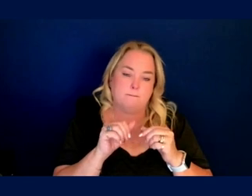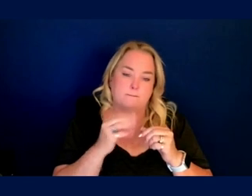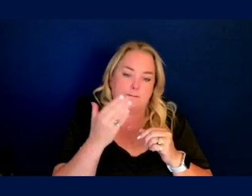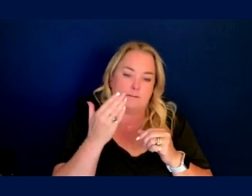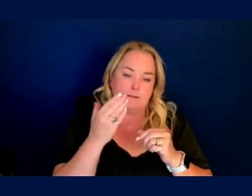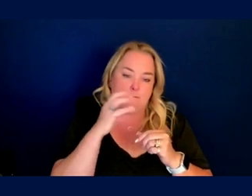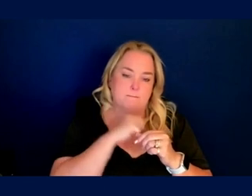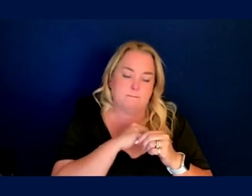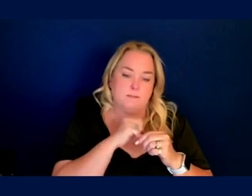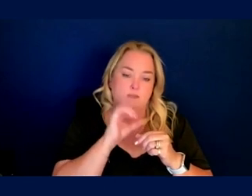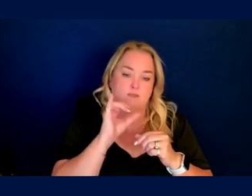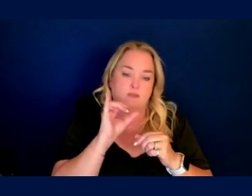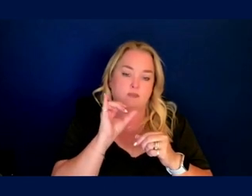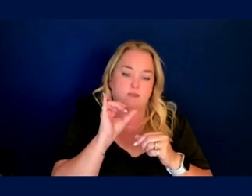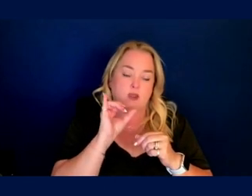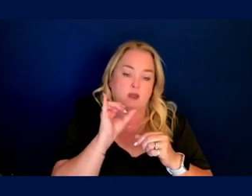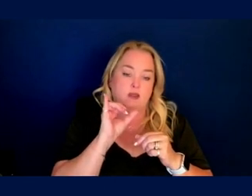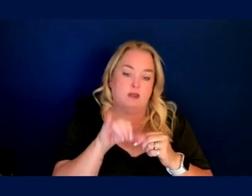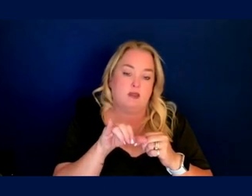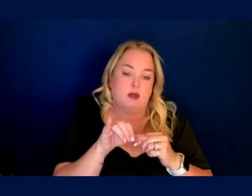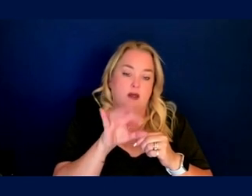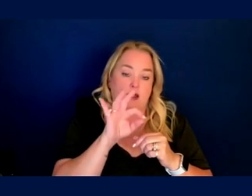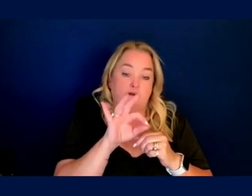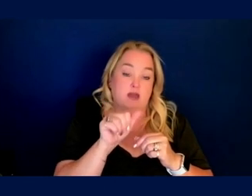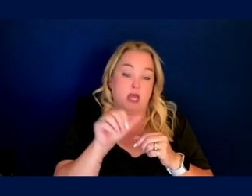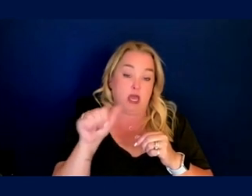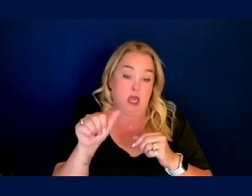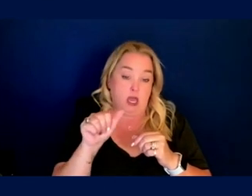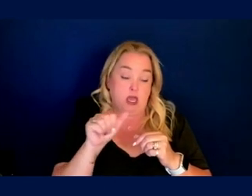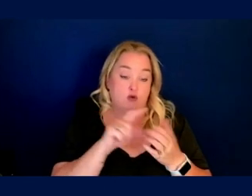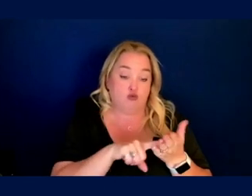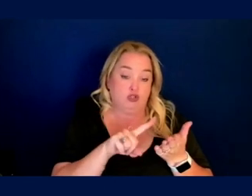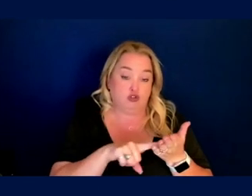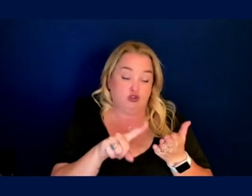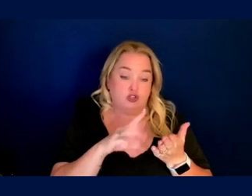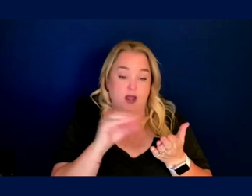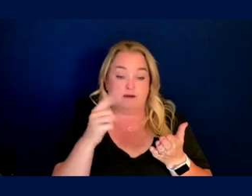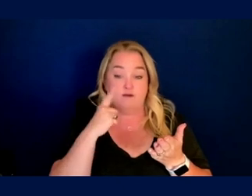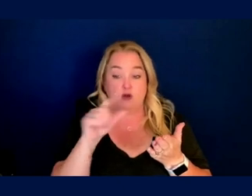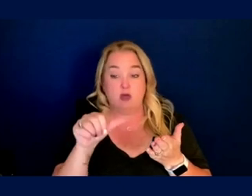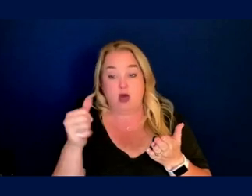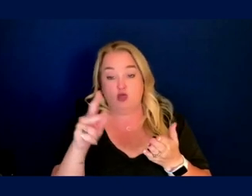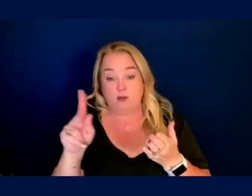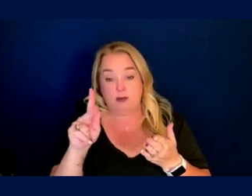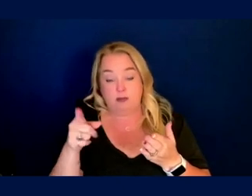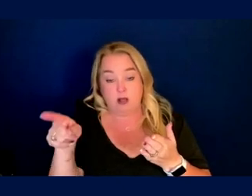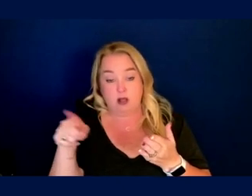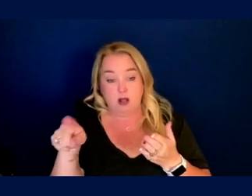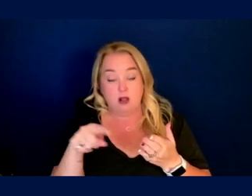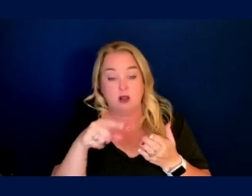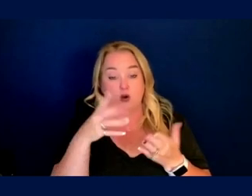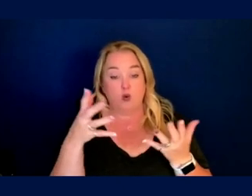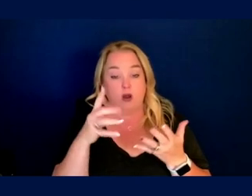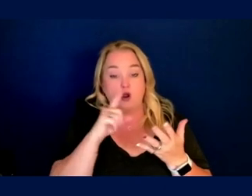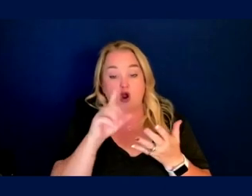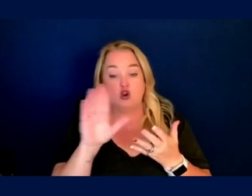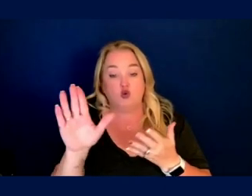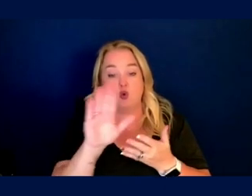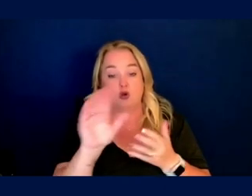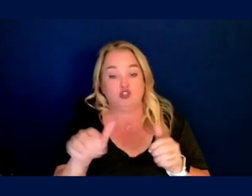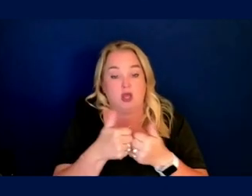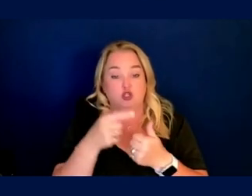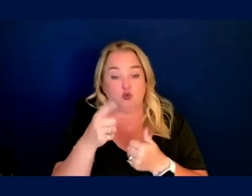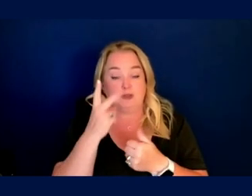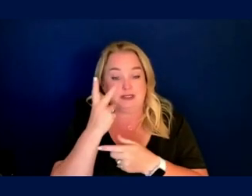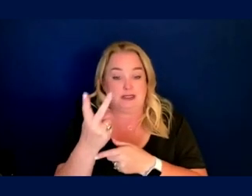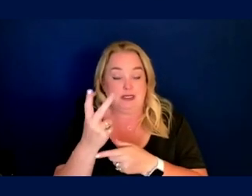from organizations such as the FAA? And I guess for the other panelists as well, what challenges do you see coming up